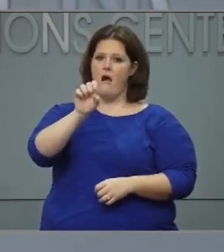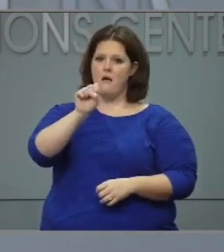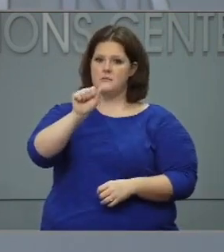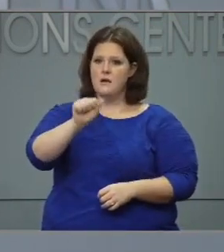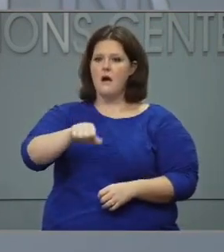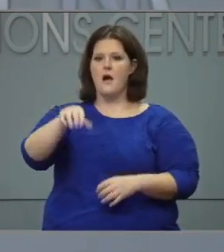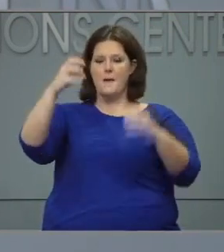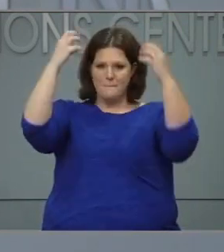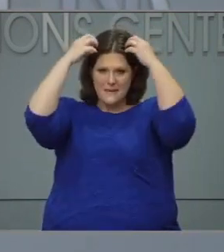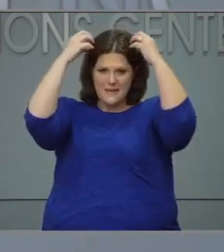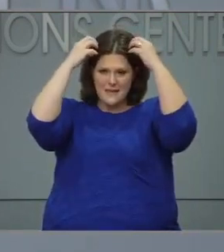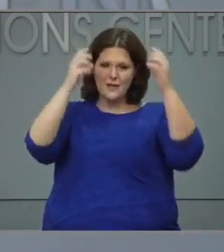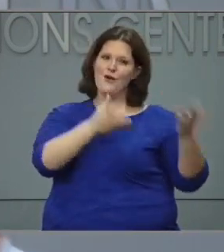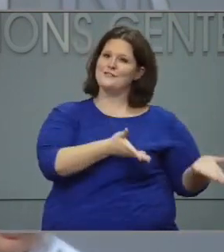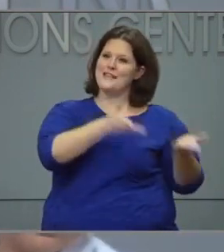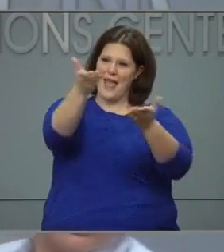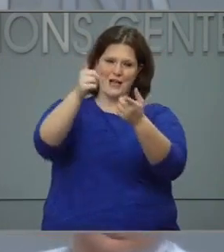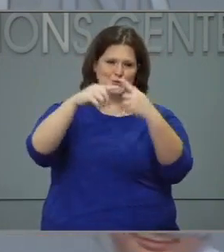to do so.